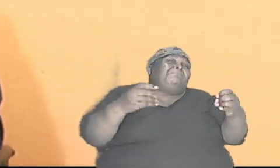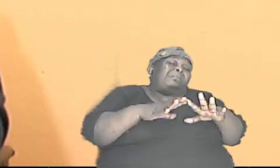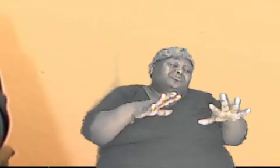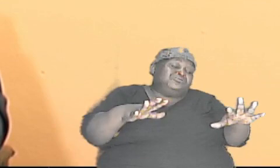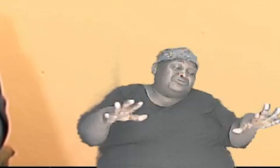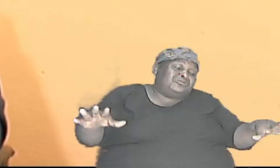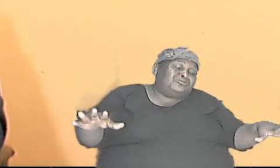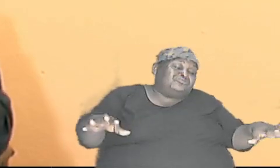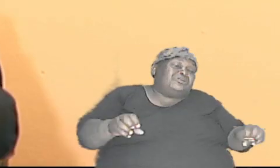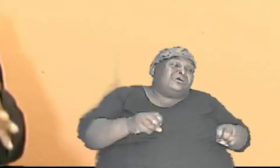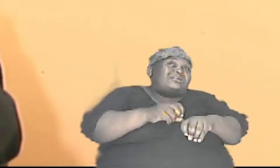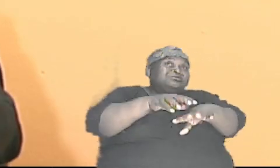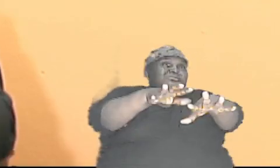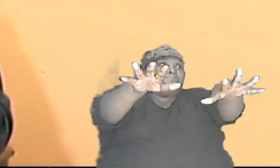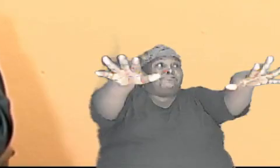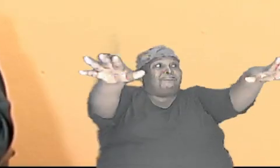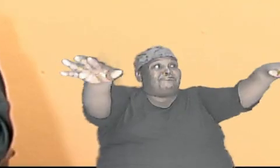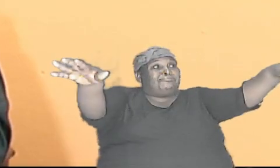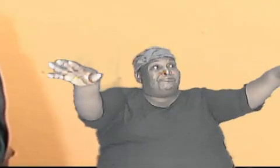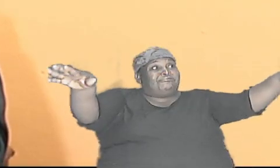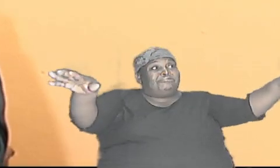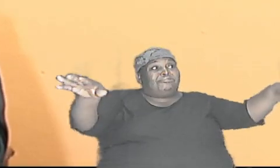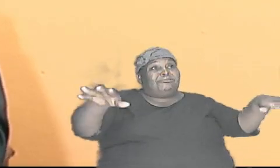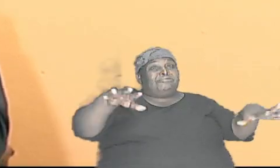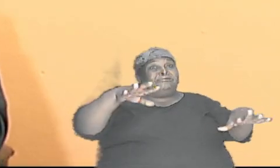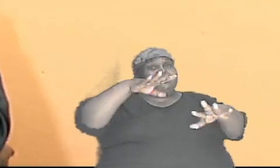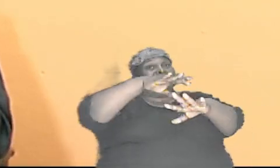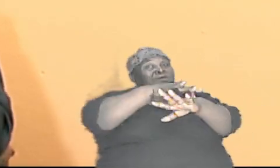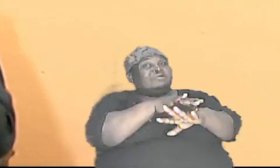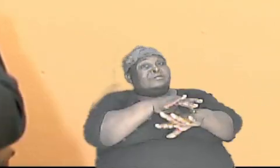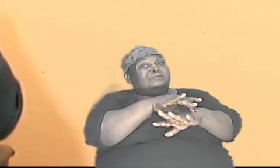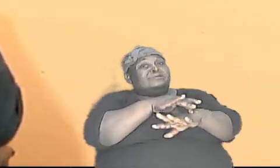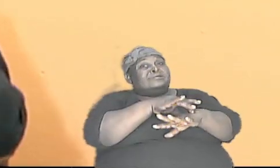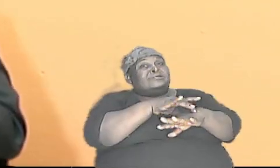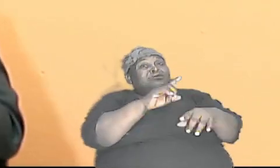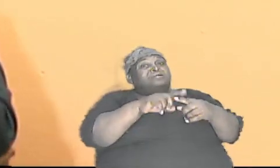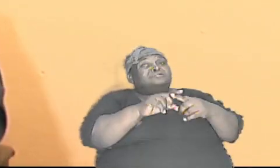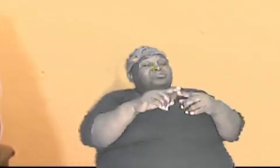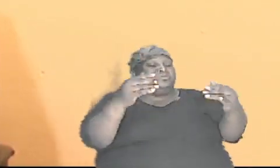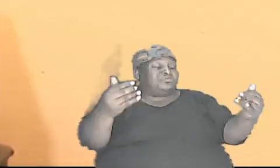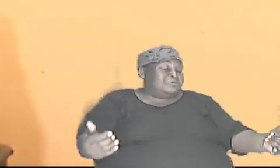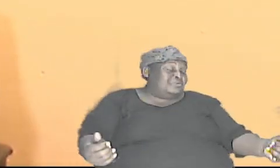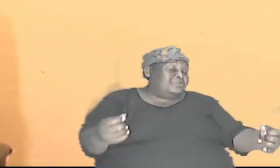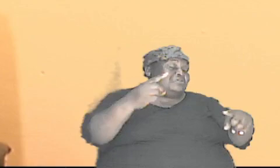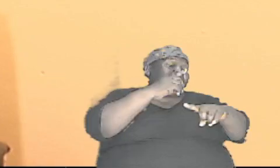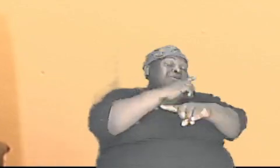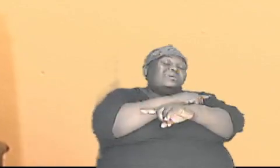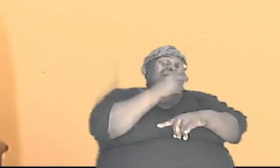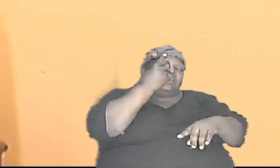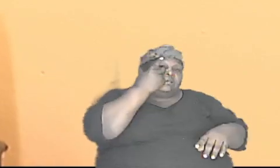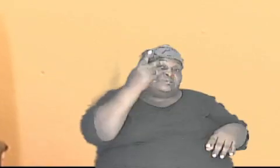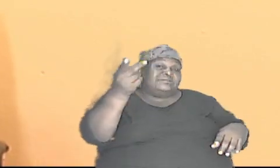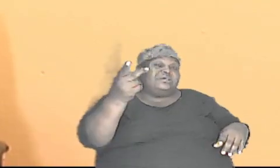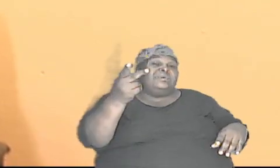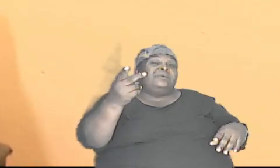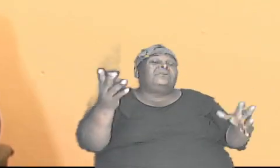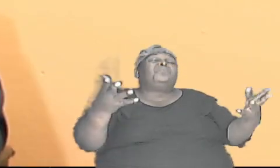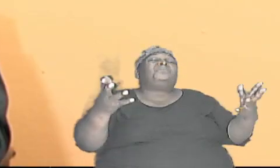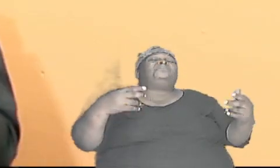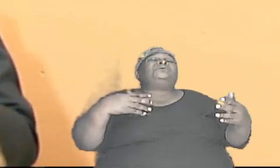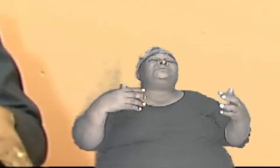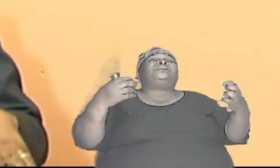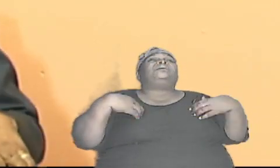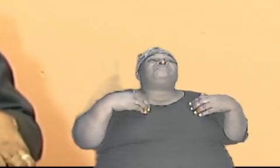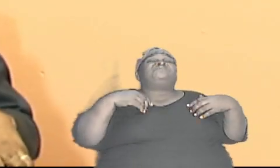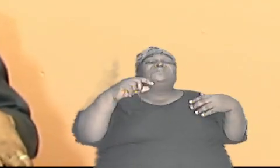breadth of the landmass that we call earth to the point where today we see what we have this is